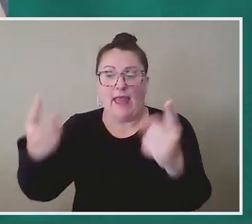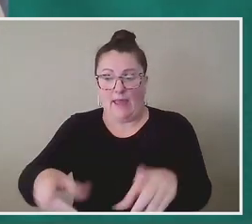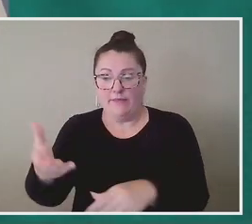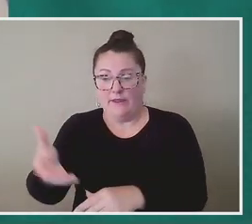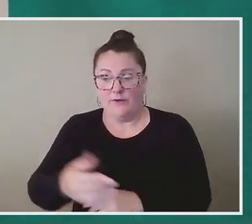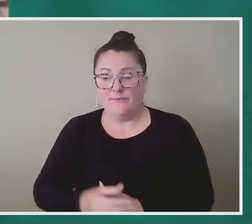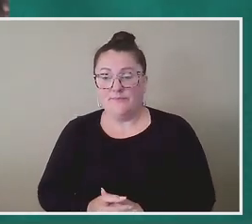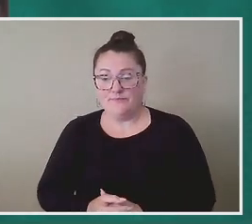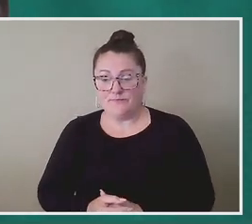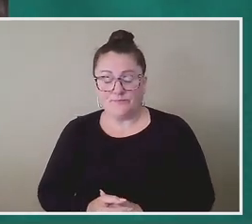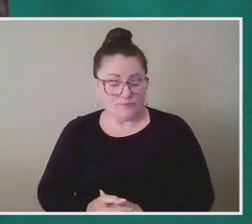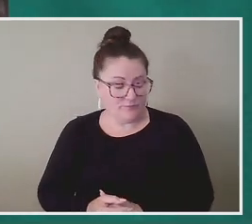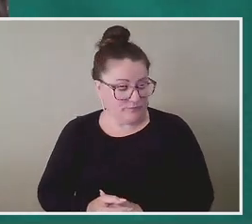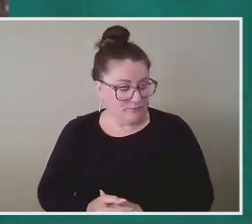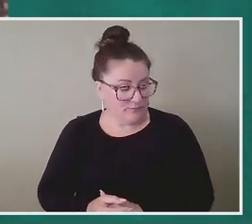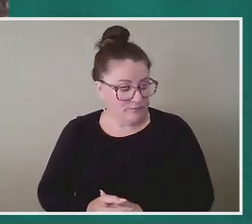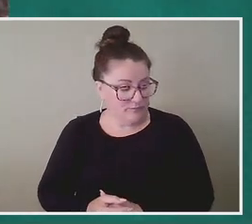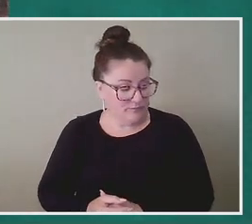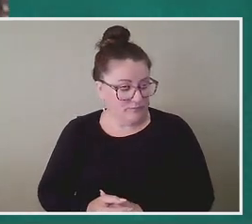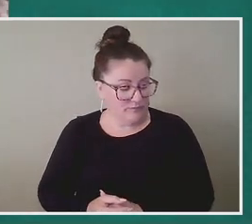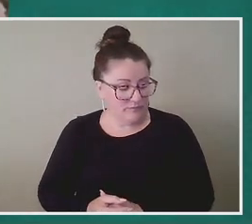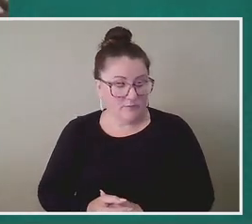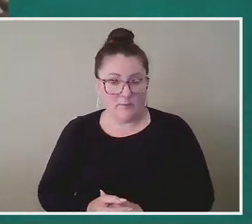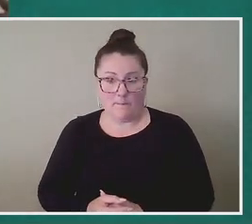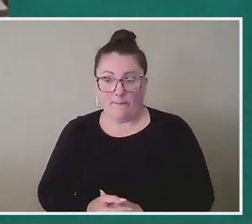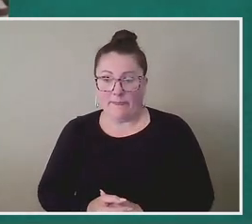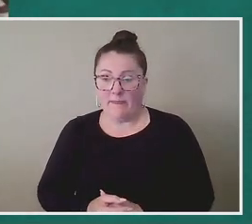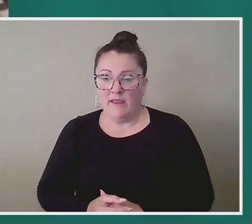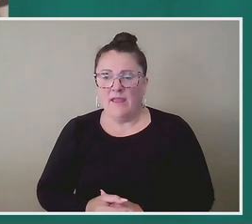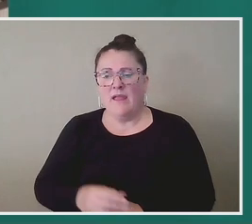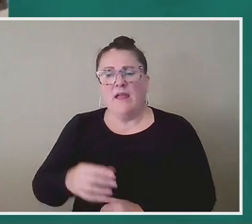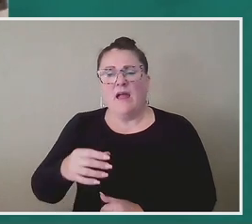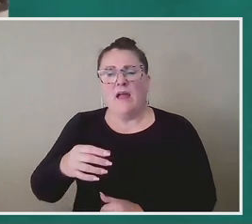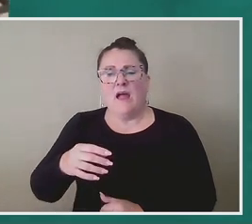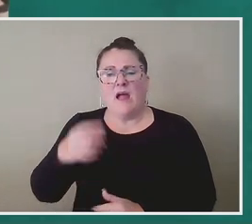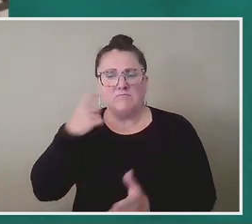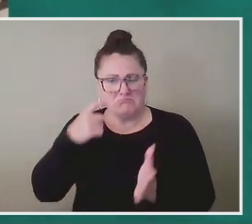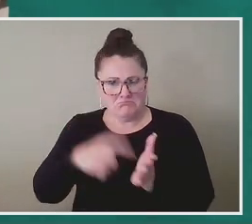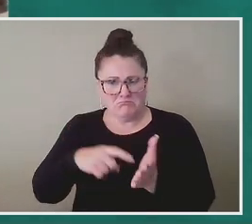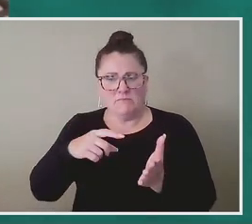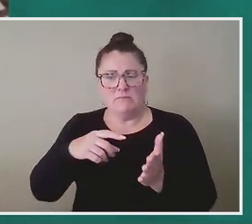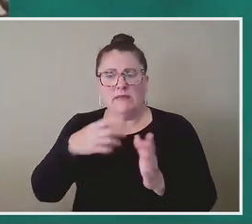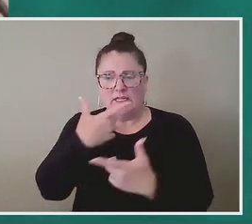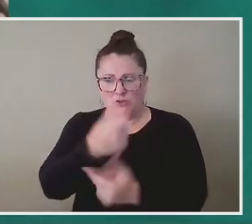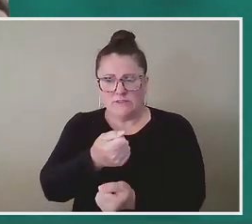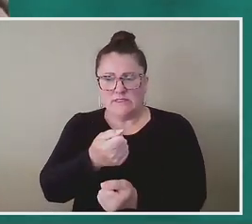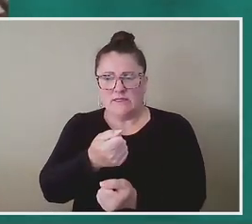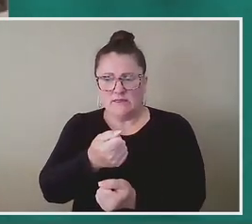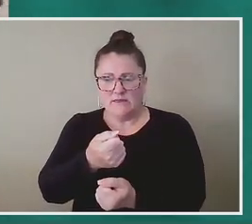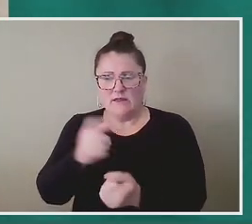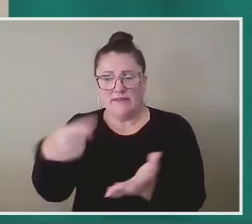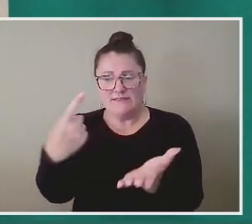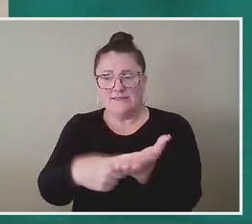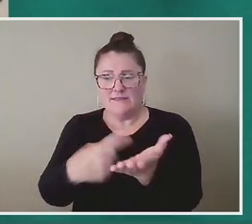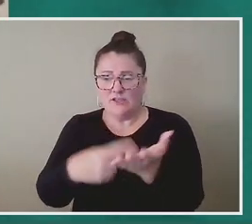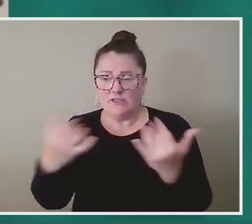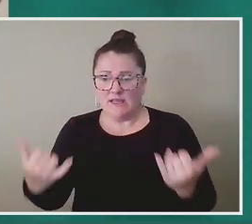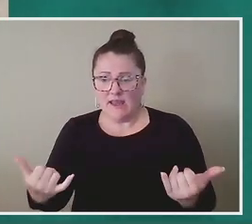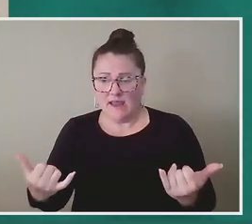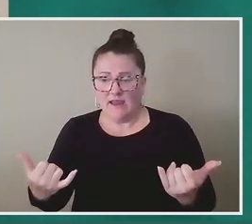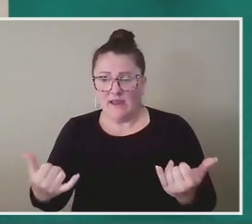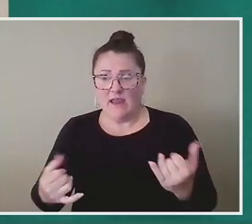And so, uh, what I find really interesting, of course, is that we are having this discussion today on